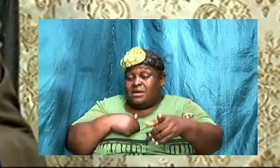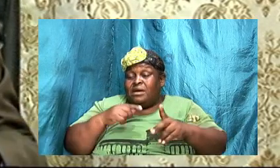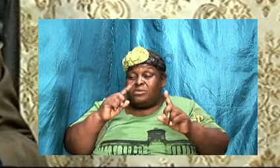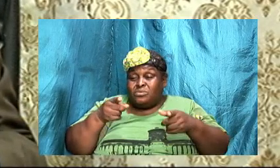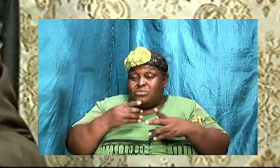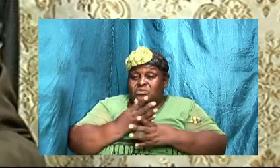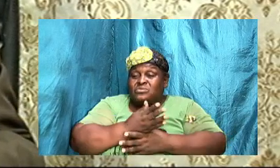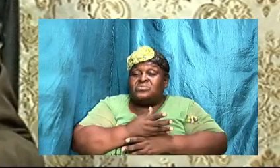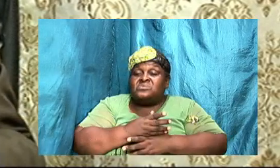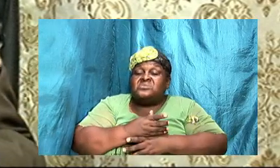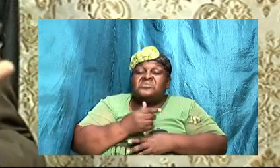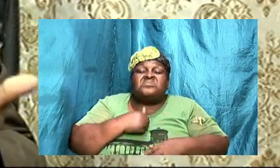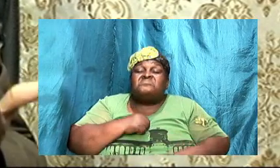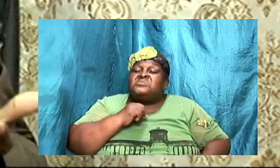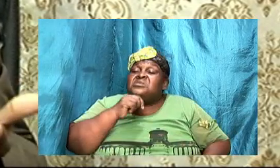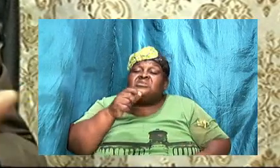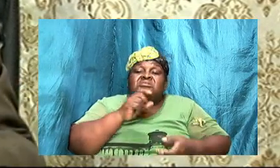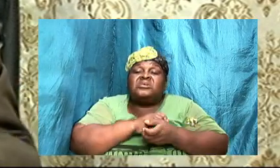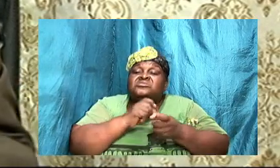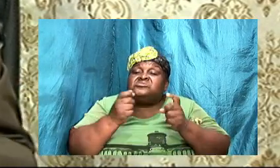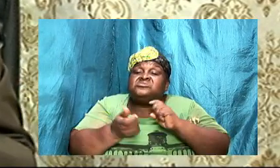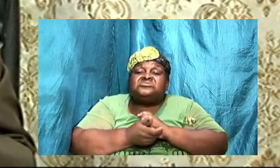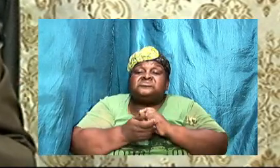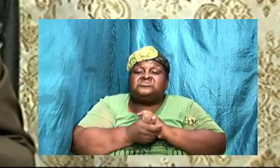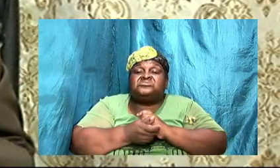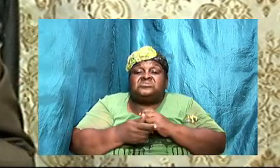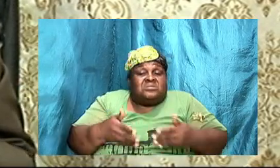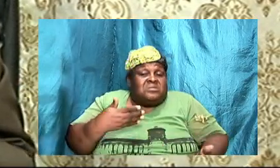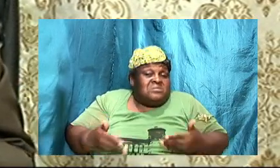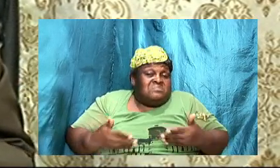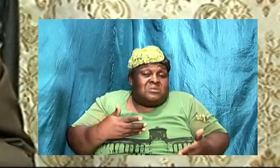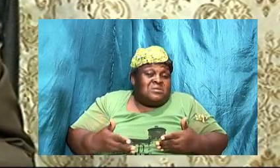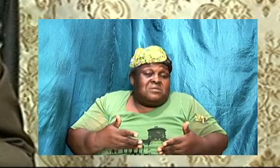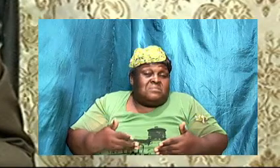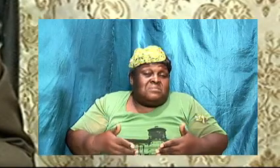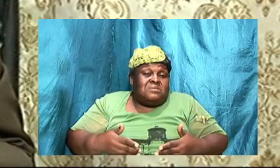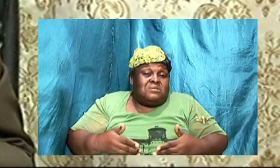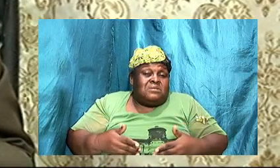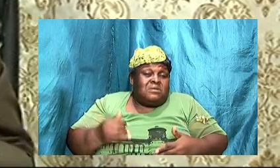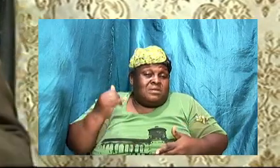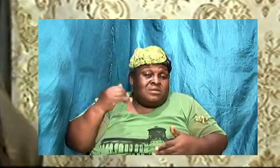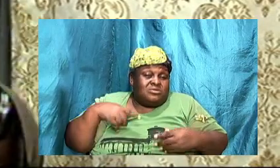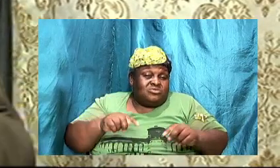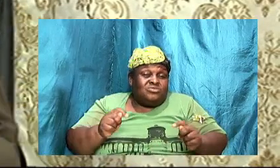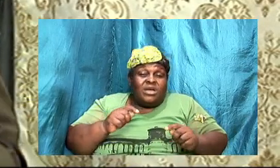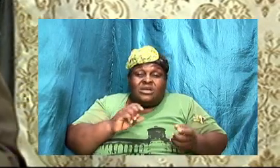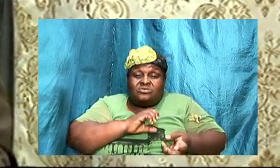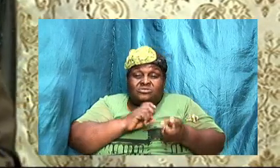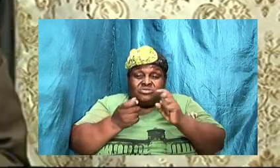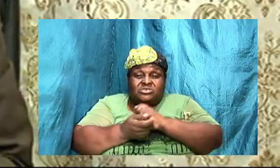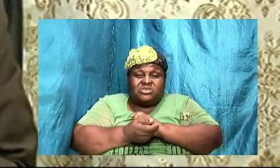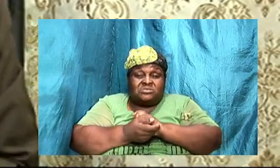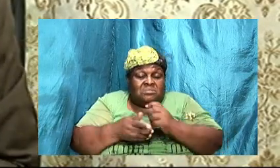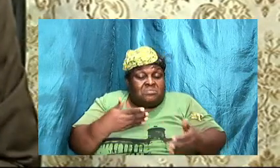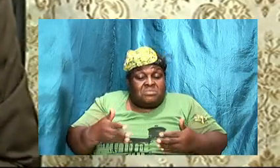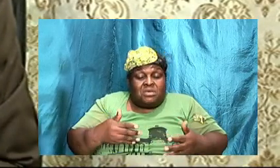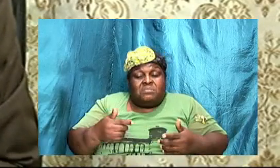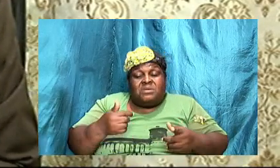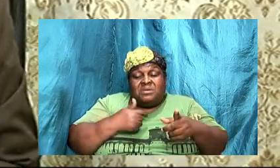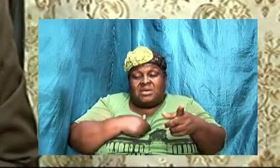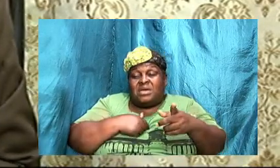because probably if I tried to change it I'll still have to be dealing with it now but then there is what we call the